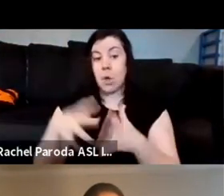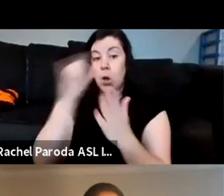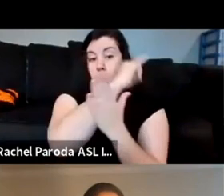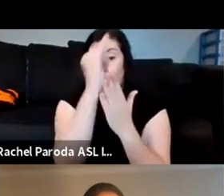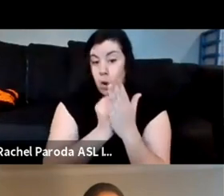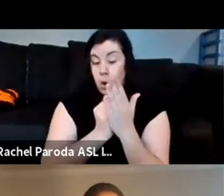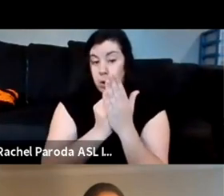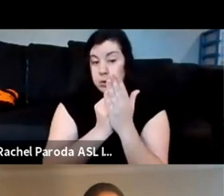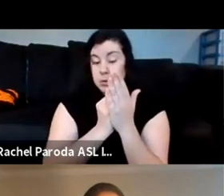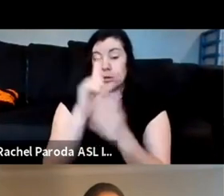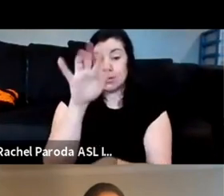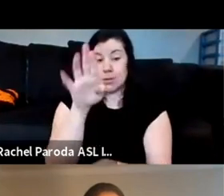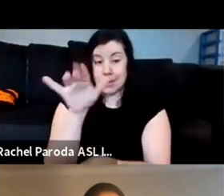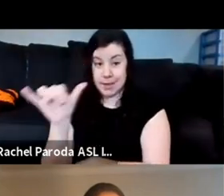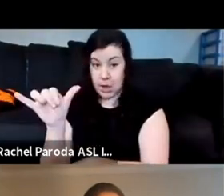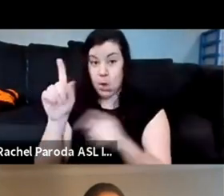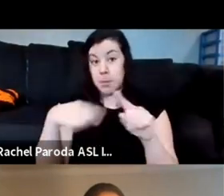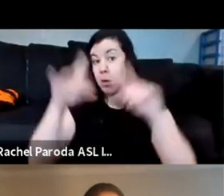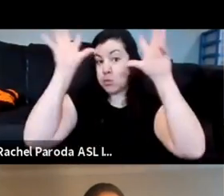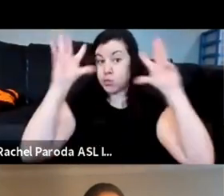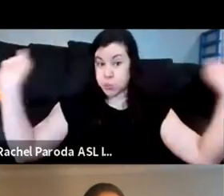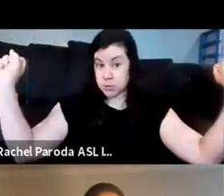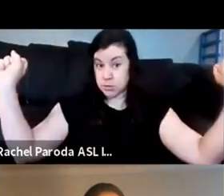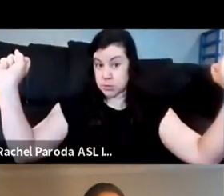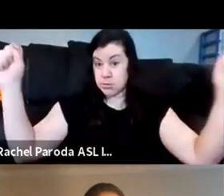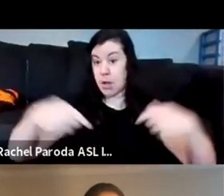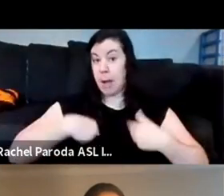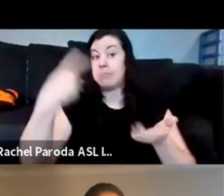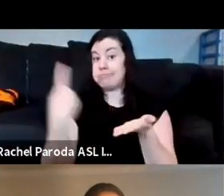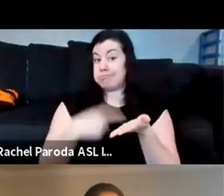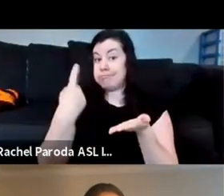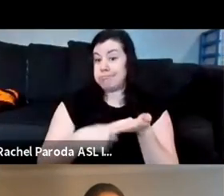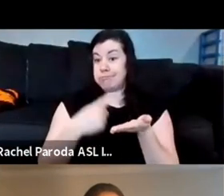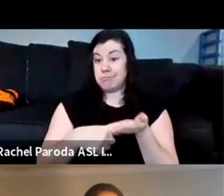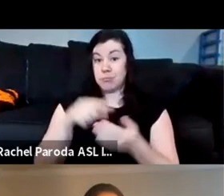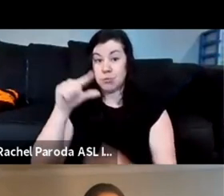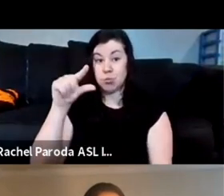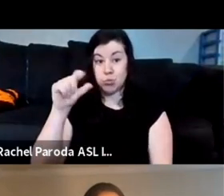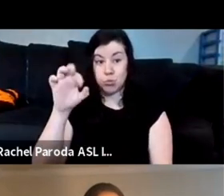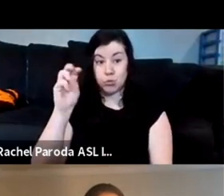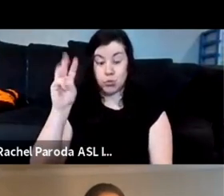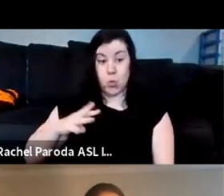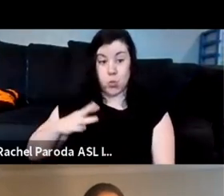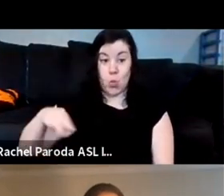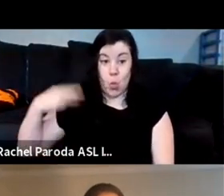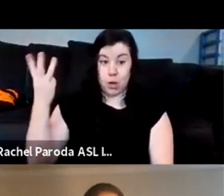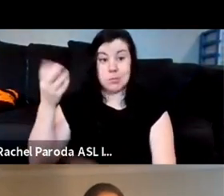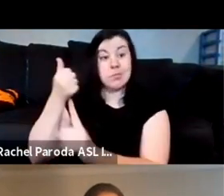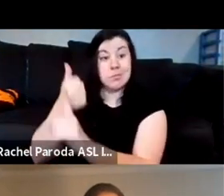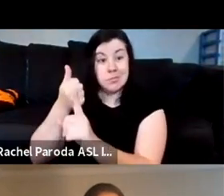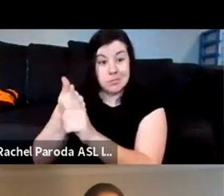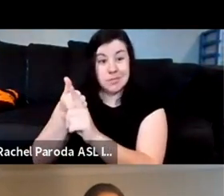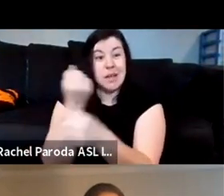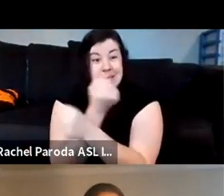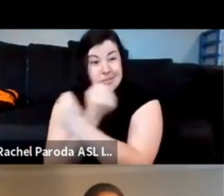do is i talk very openly about george washington as an enslaver and i think that gets to the point that